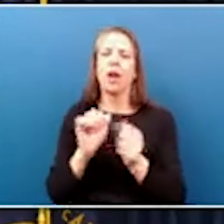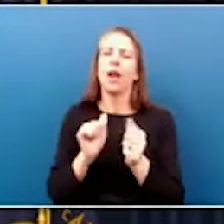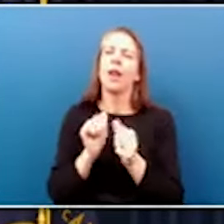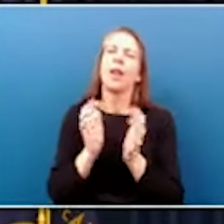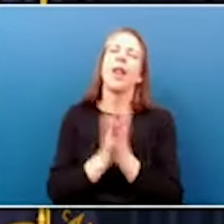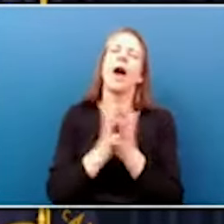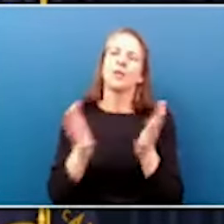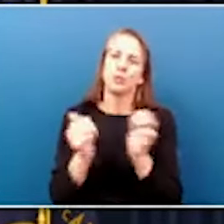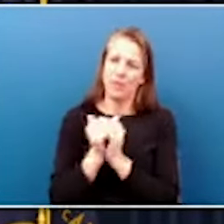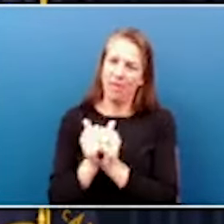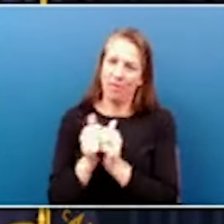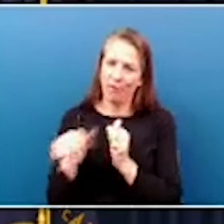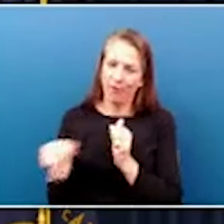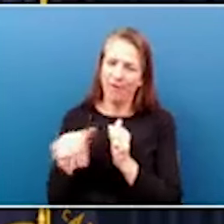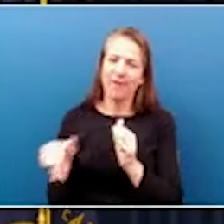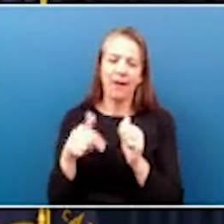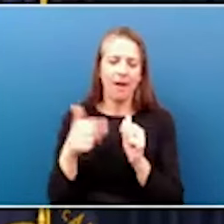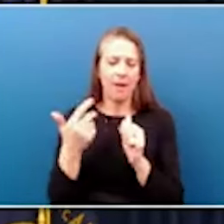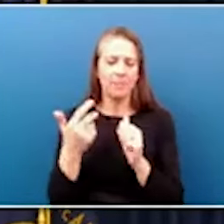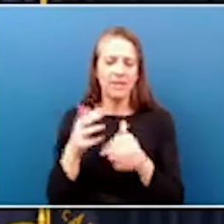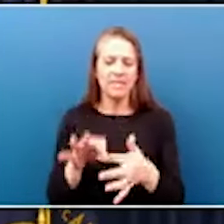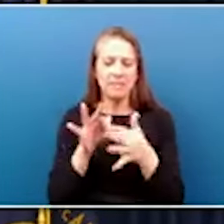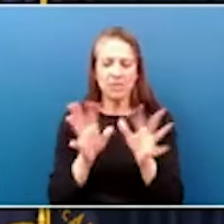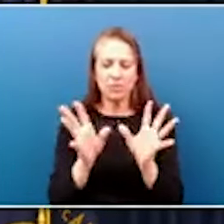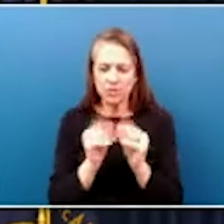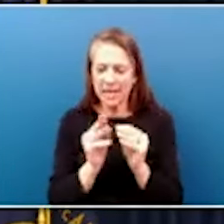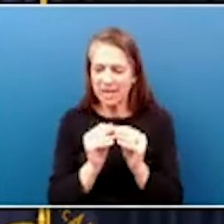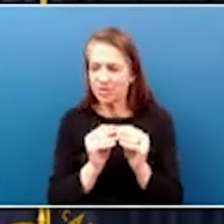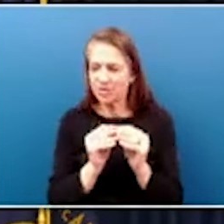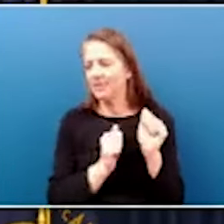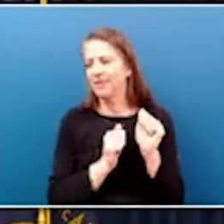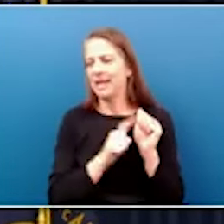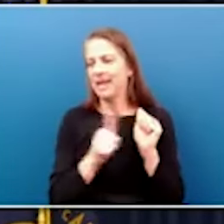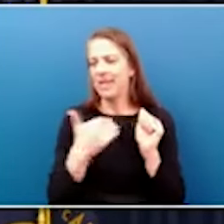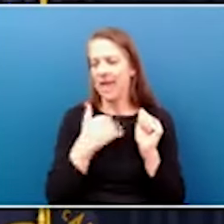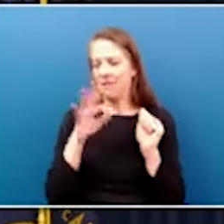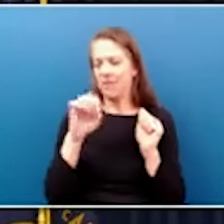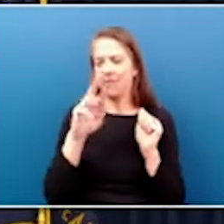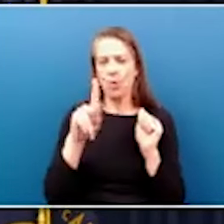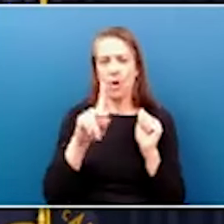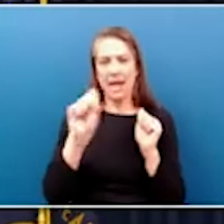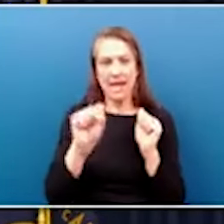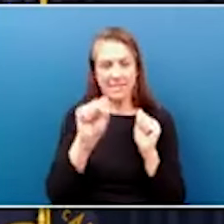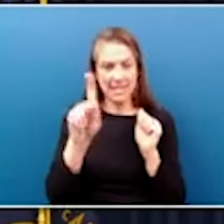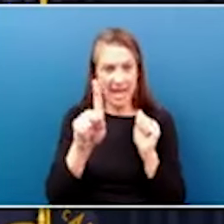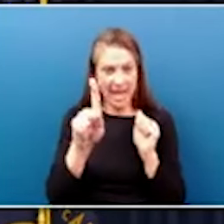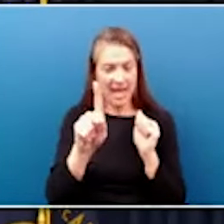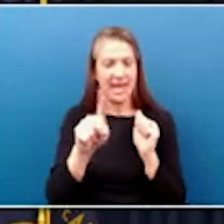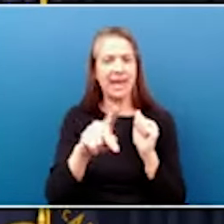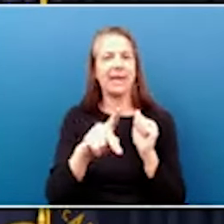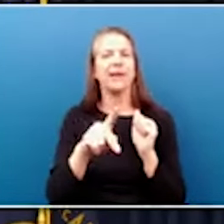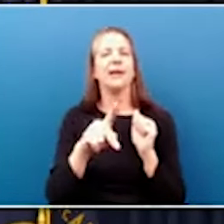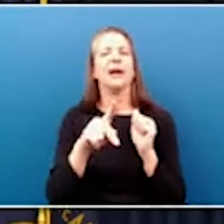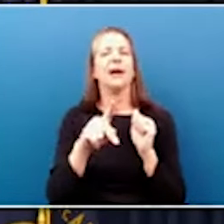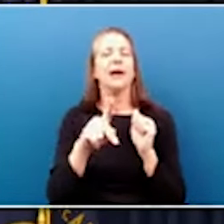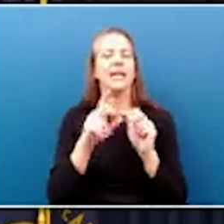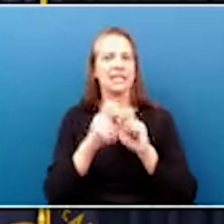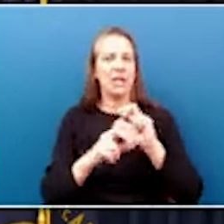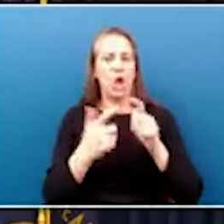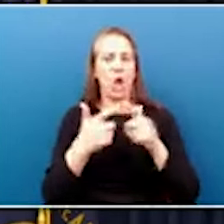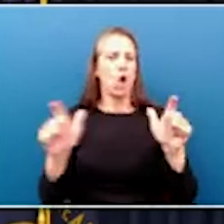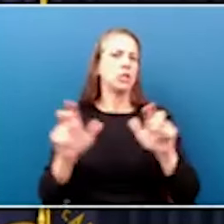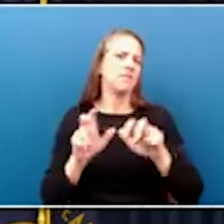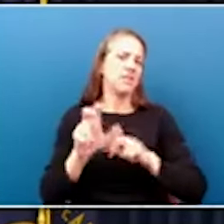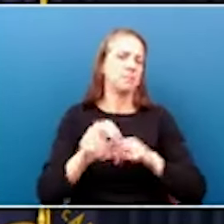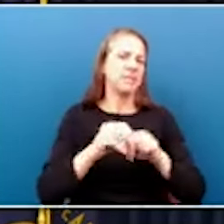special session that got the Ford SK incentives that led to the largest investment in state history